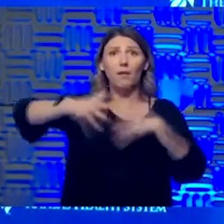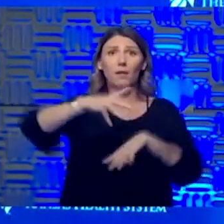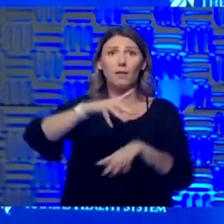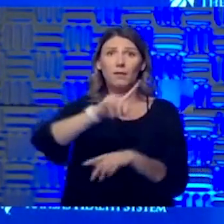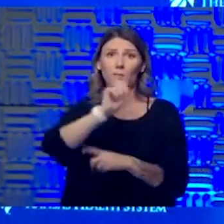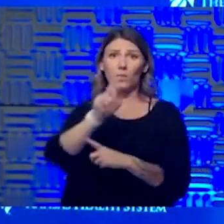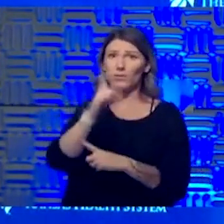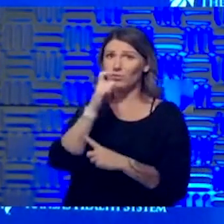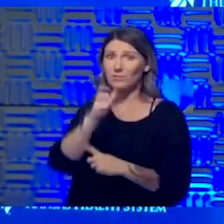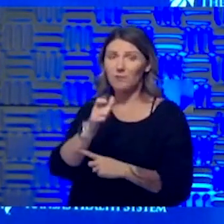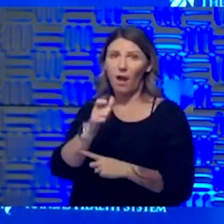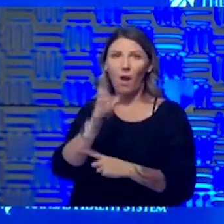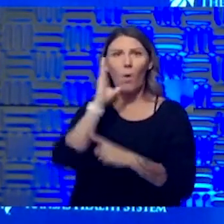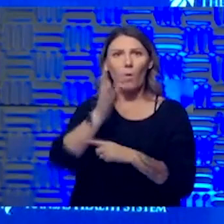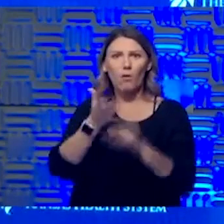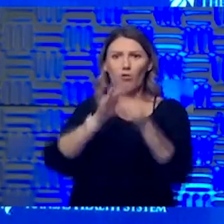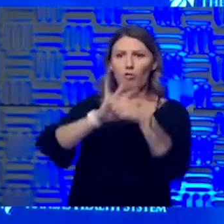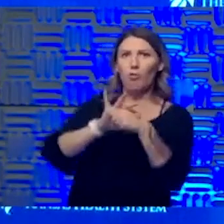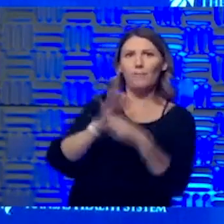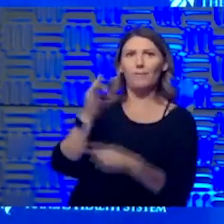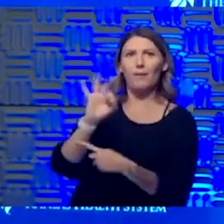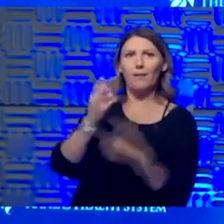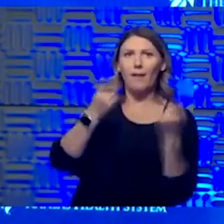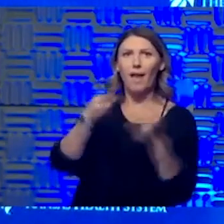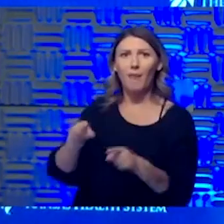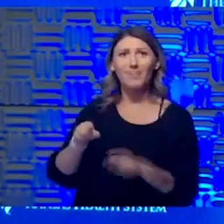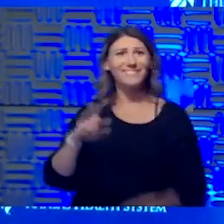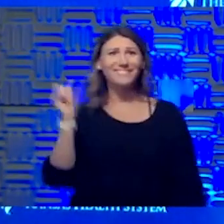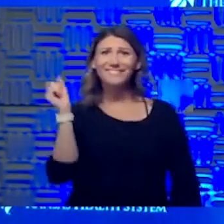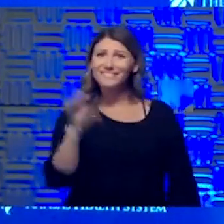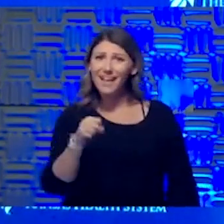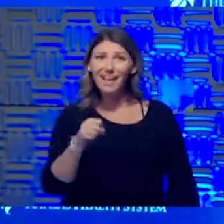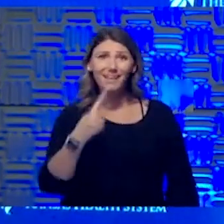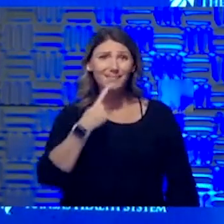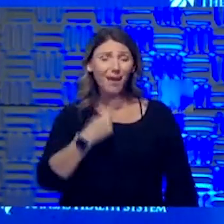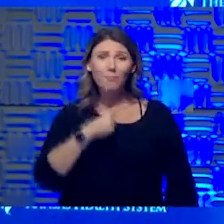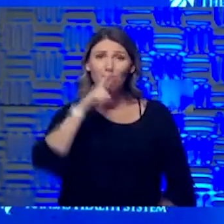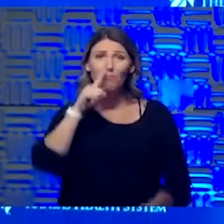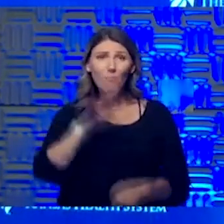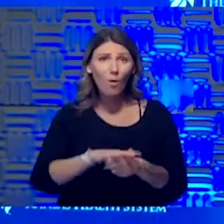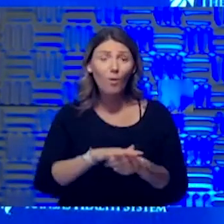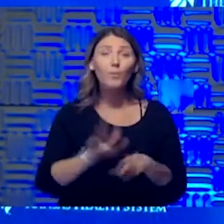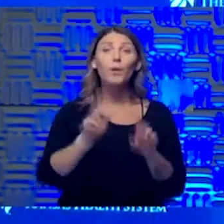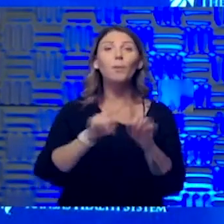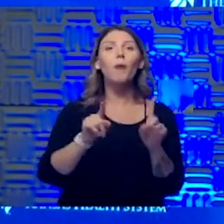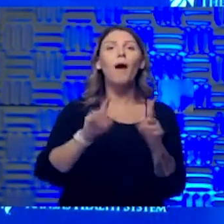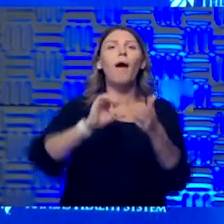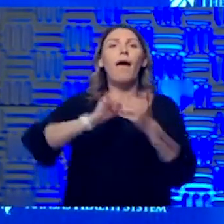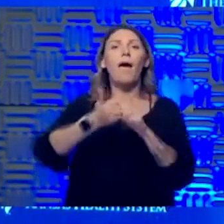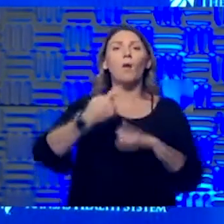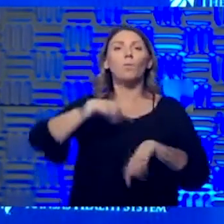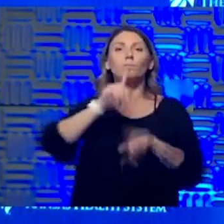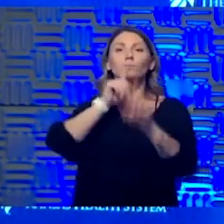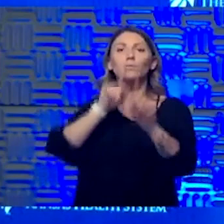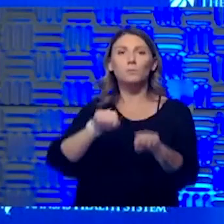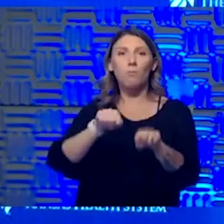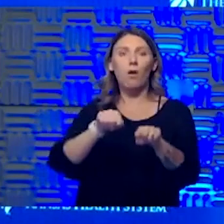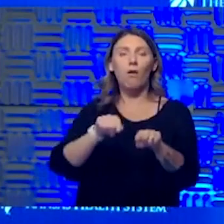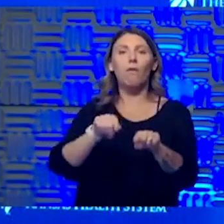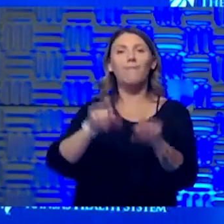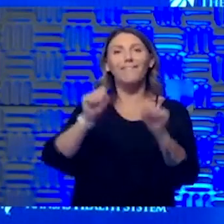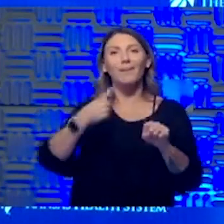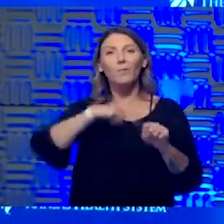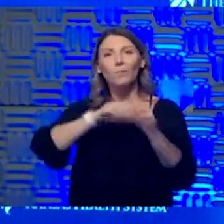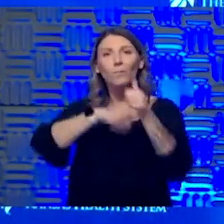will there be COVID? Because there will be COVID, right? You can count on it. The question is, how do we respond? And are we going to be able to